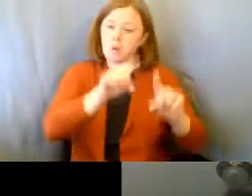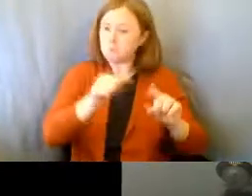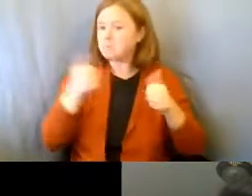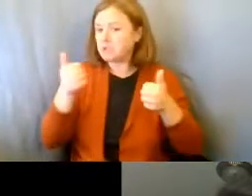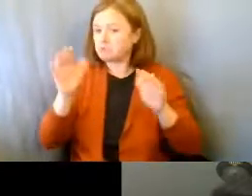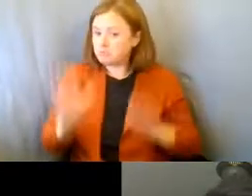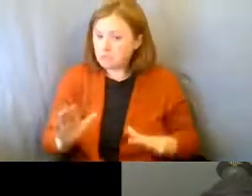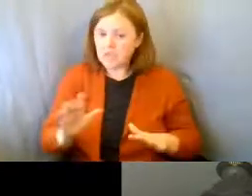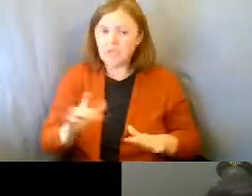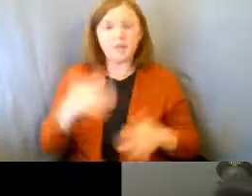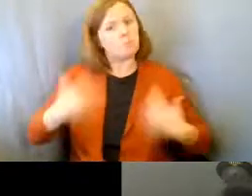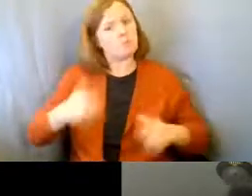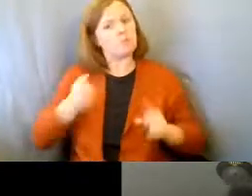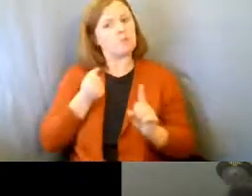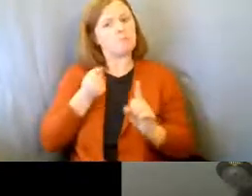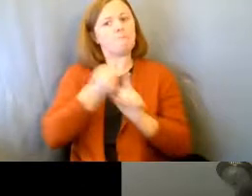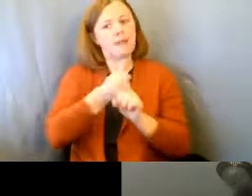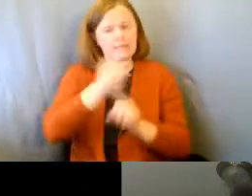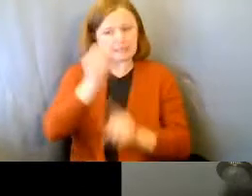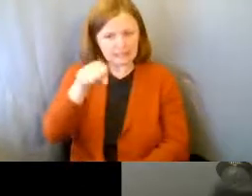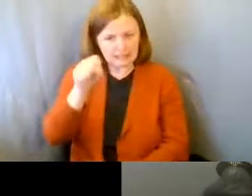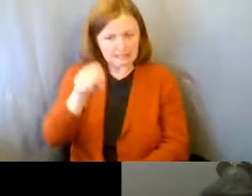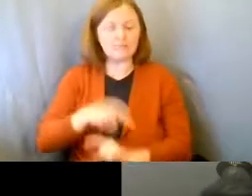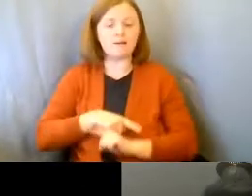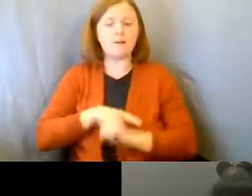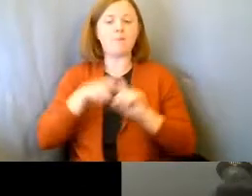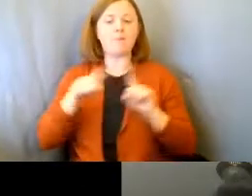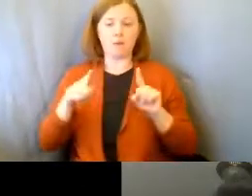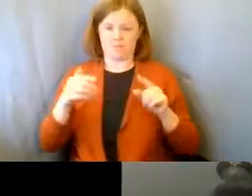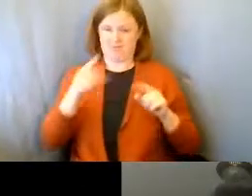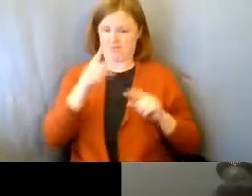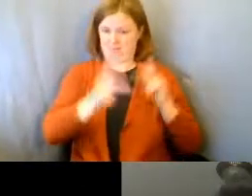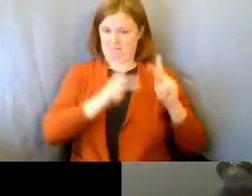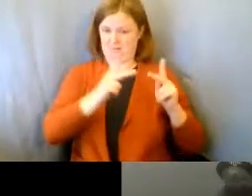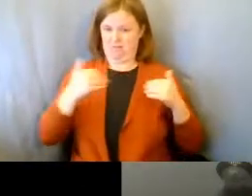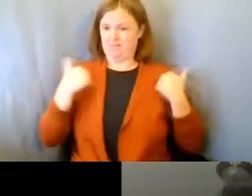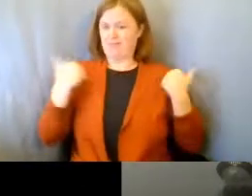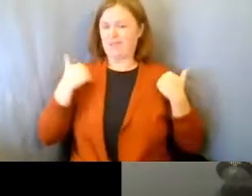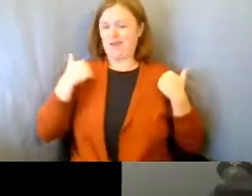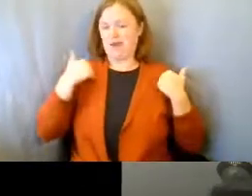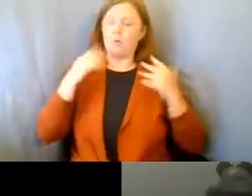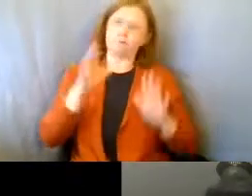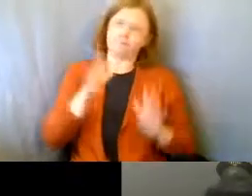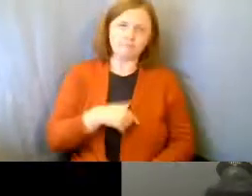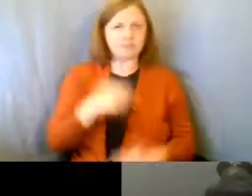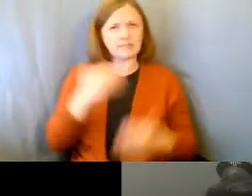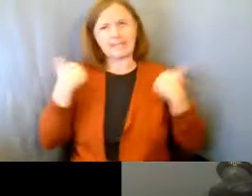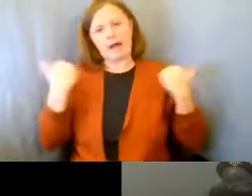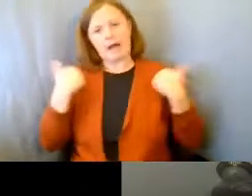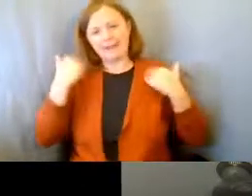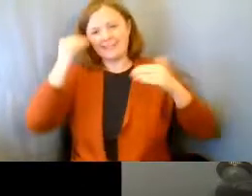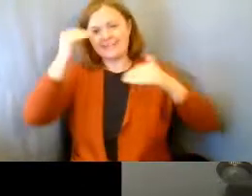and that's makes a huge impact. But when the young adults go